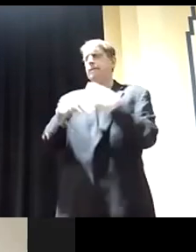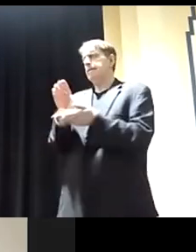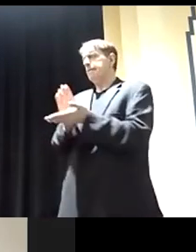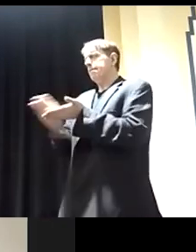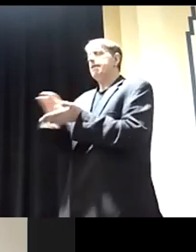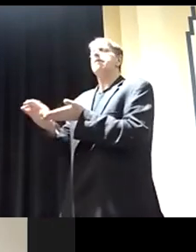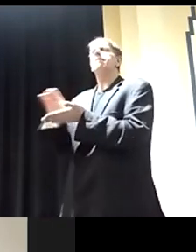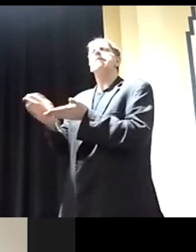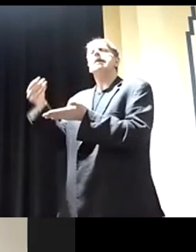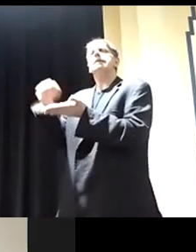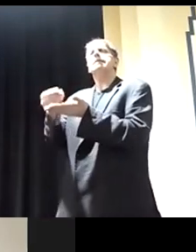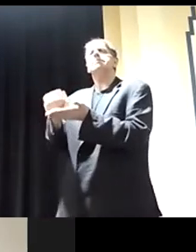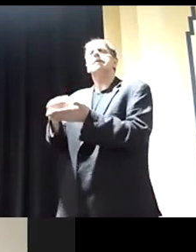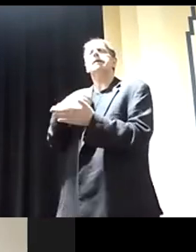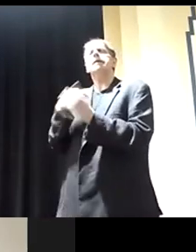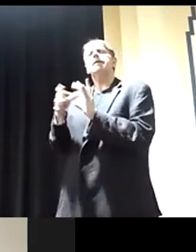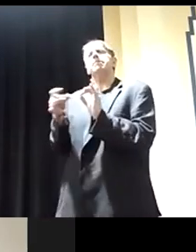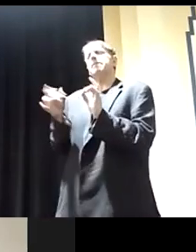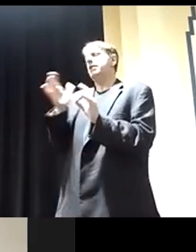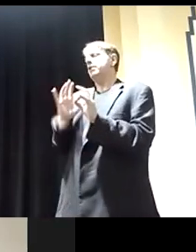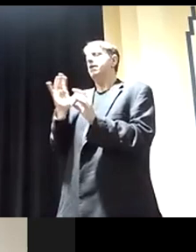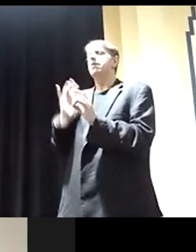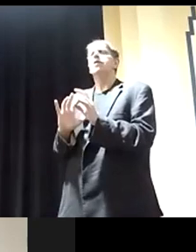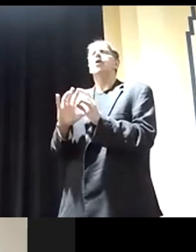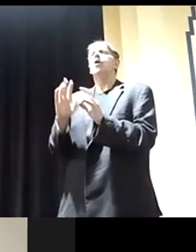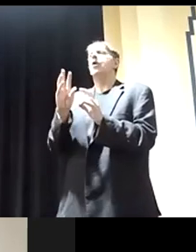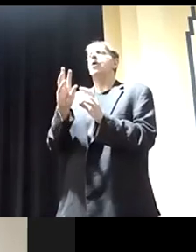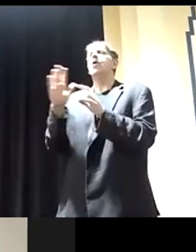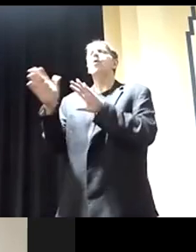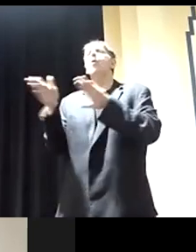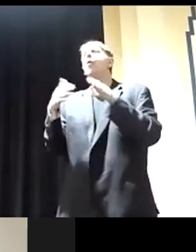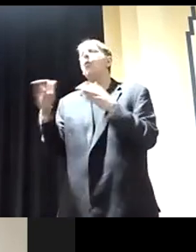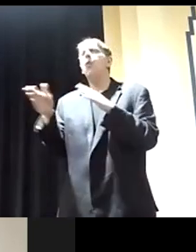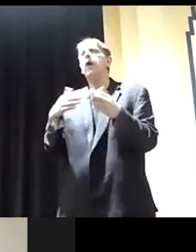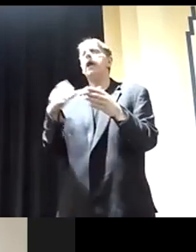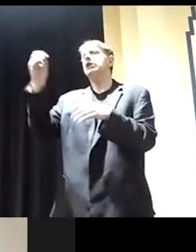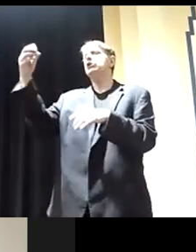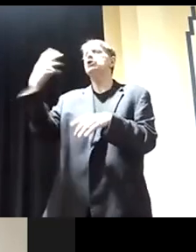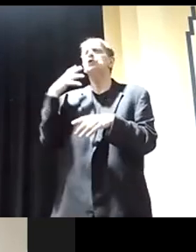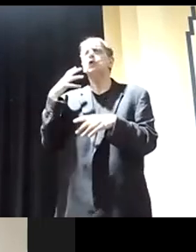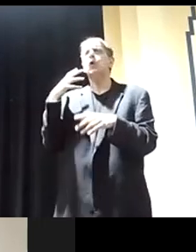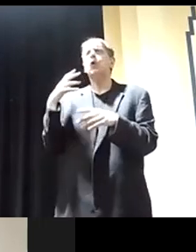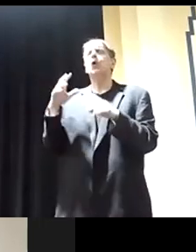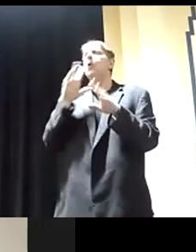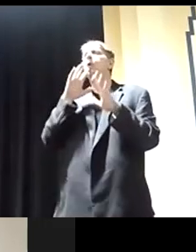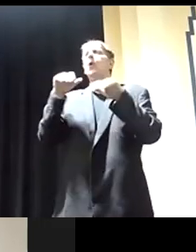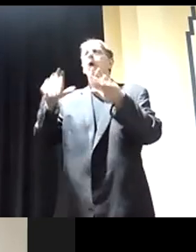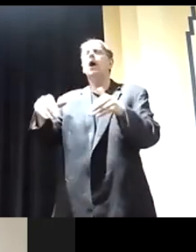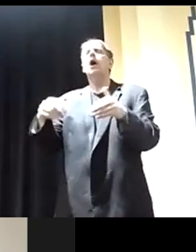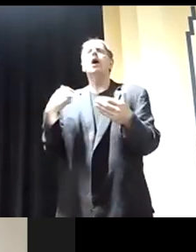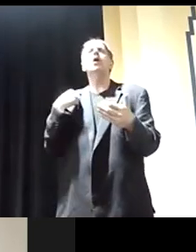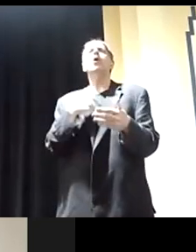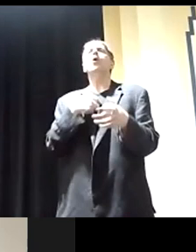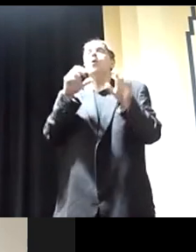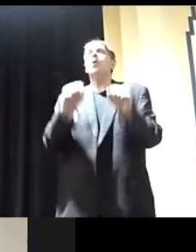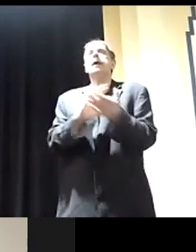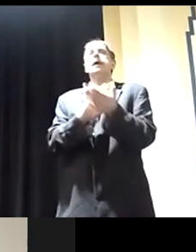that I've mentioned in a previous question about wind, solar, bio, geothermal. This puts us in a position where we can become